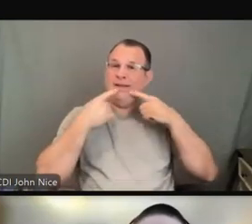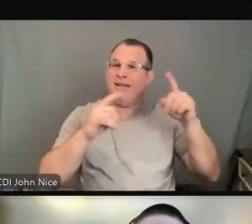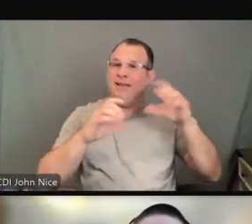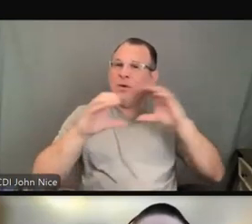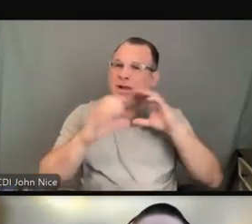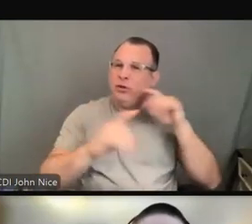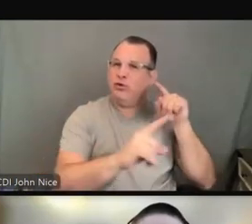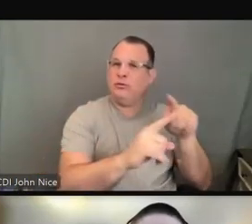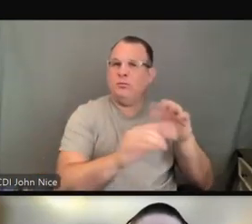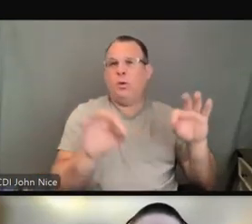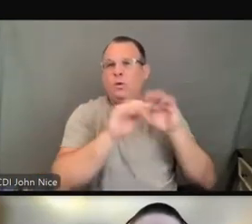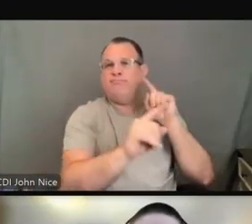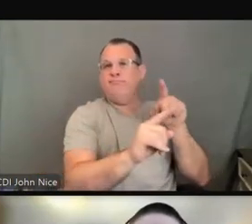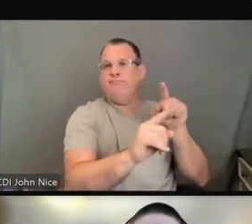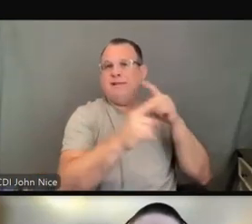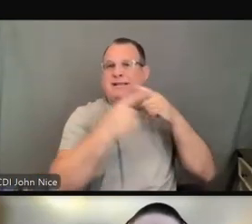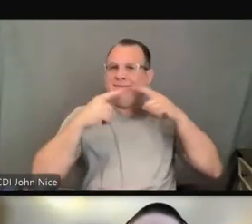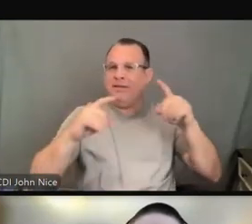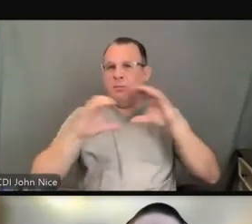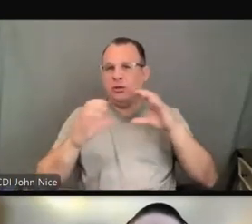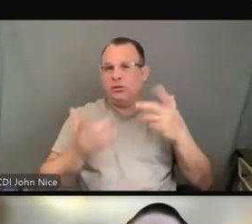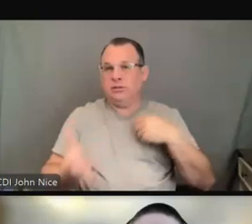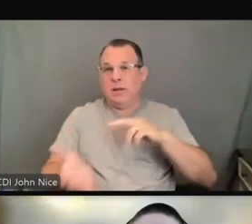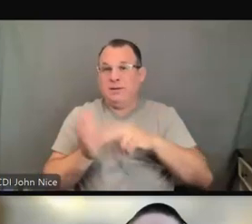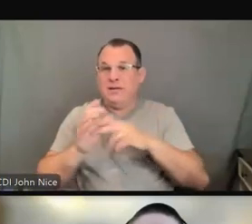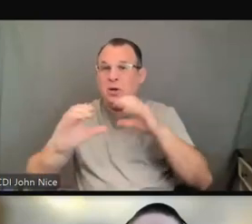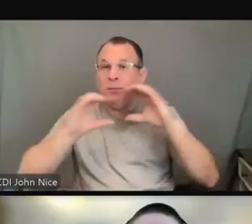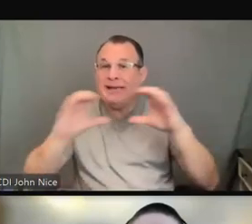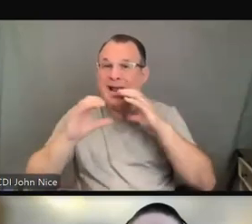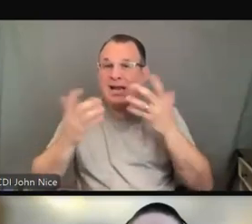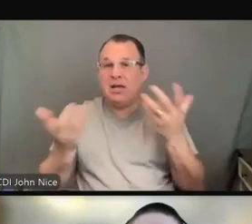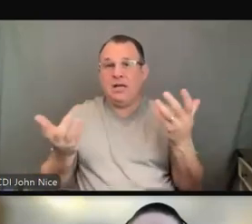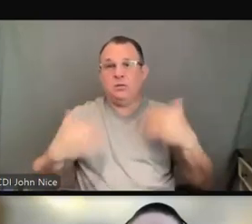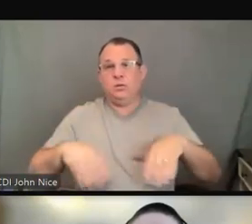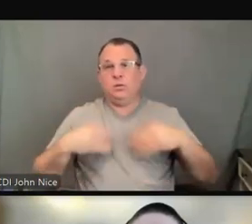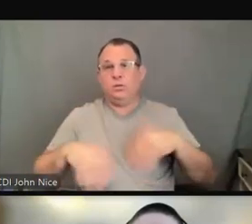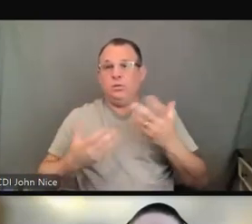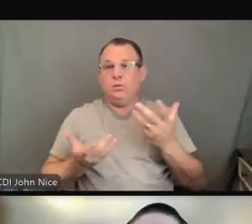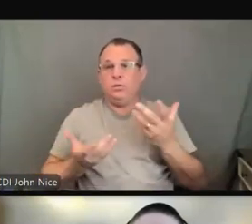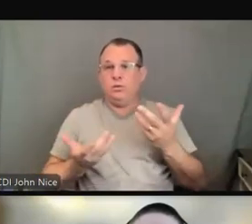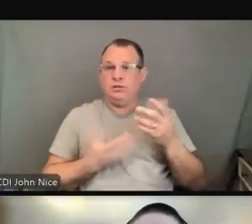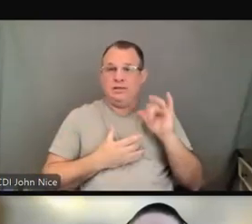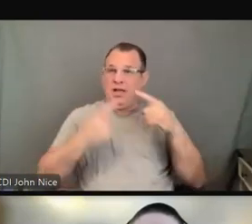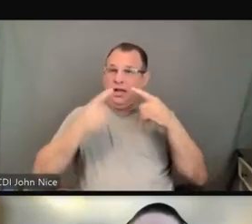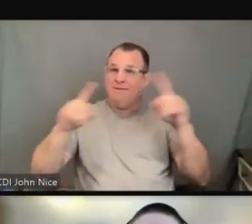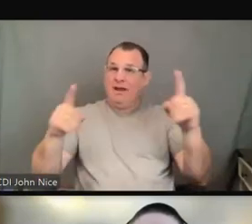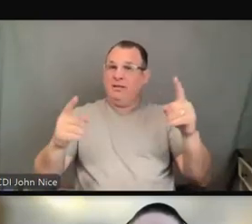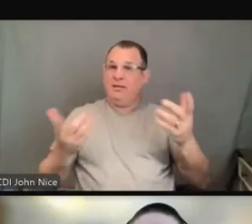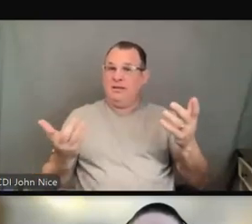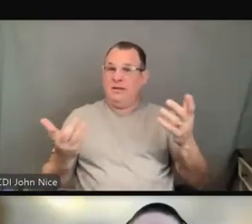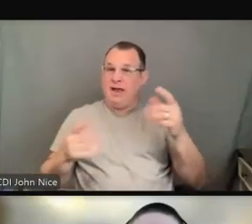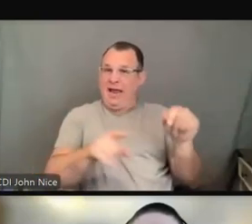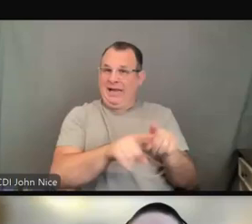communication that is as effective as as with others